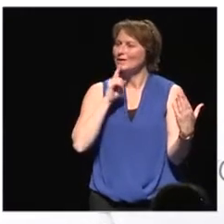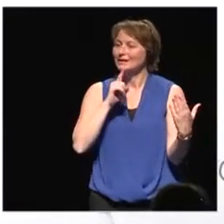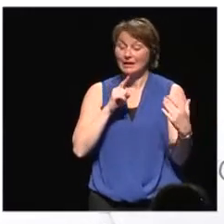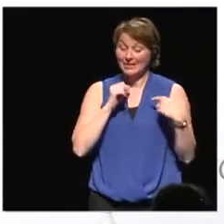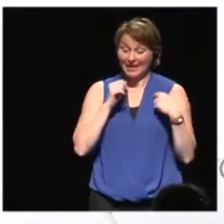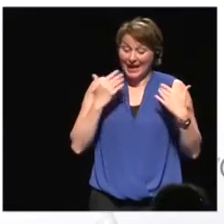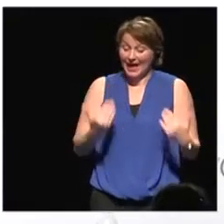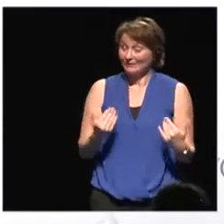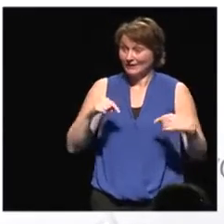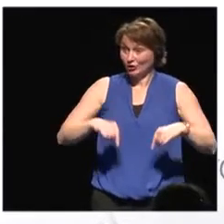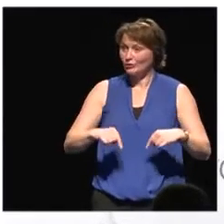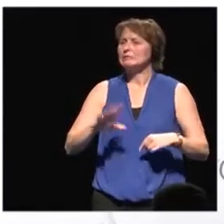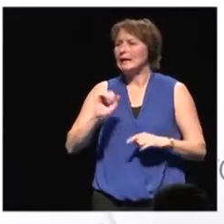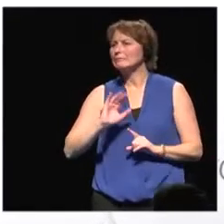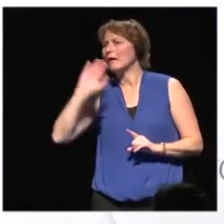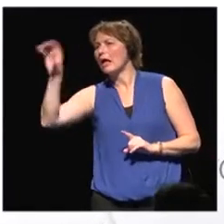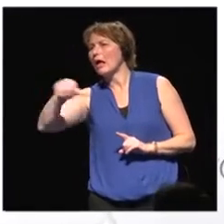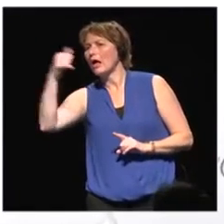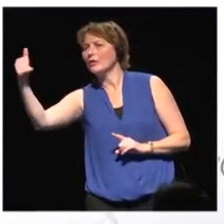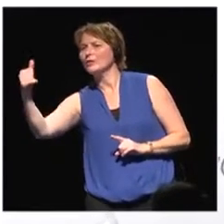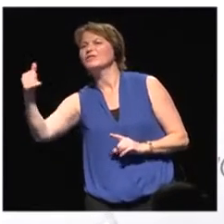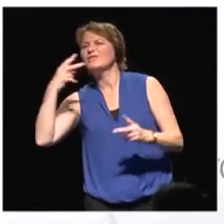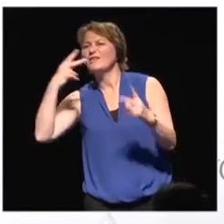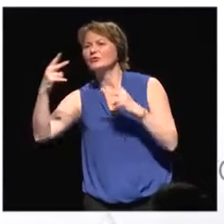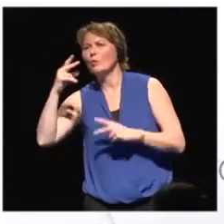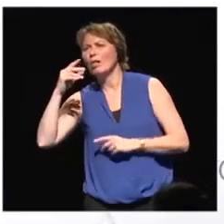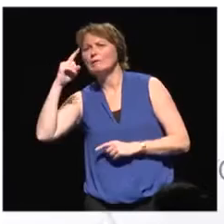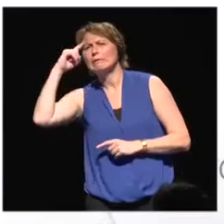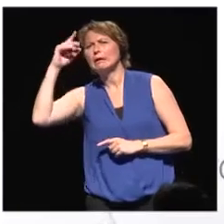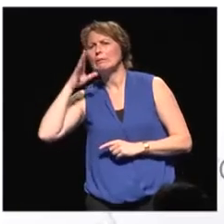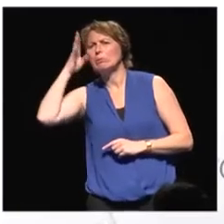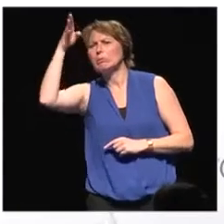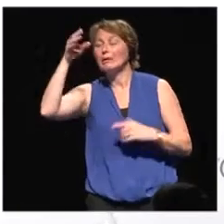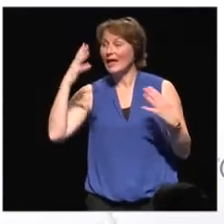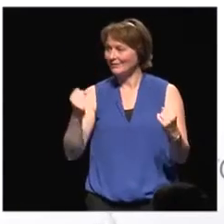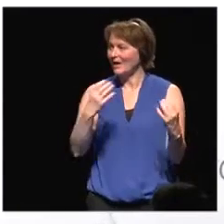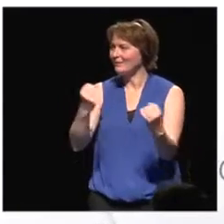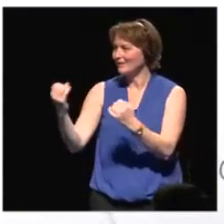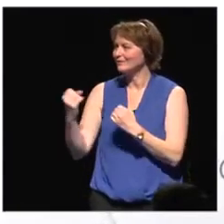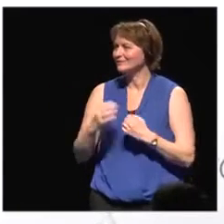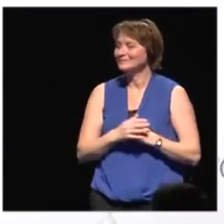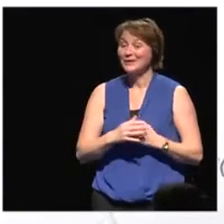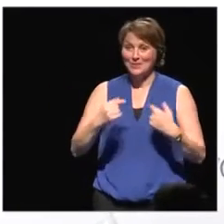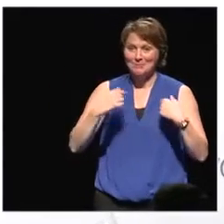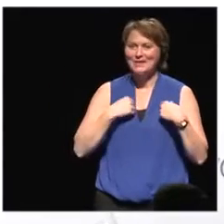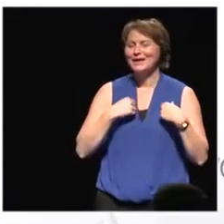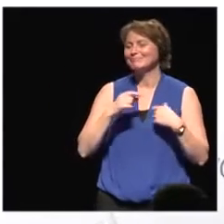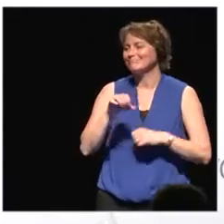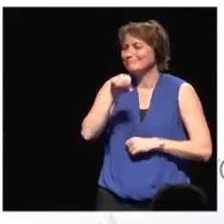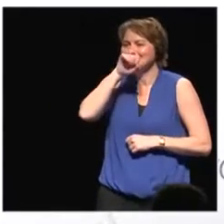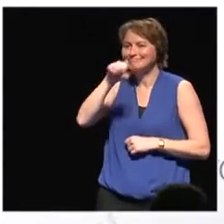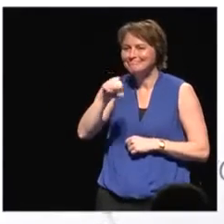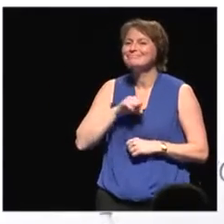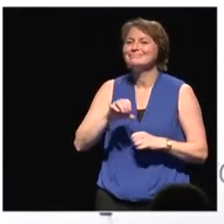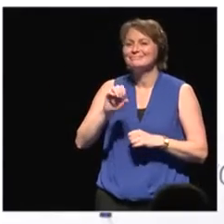So I'm really thinking, you know, like a futuristic, but everything you see. I'm a Star Trek fan. But what I've